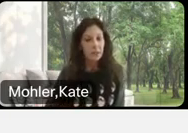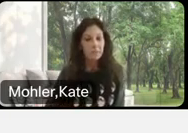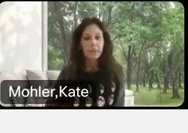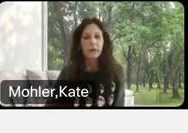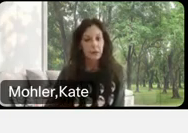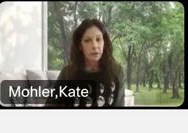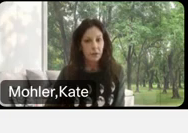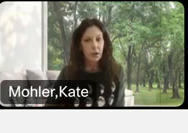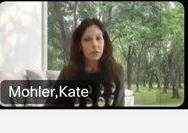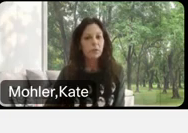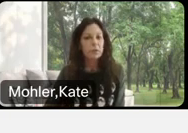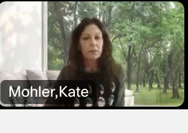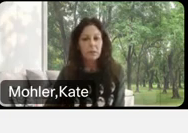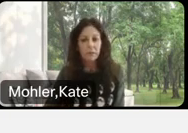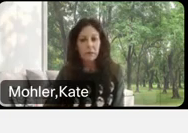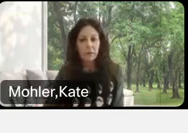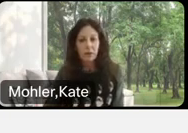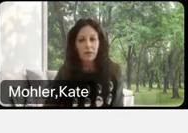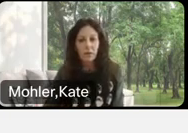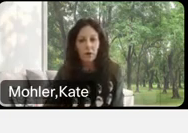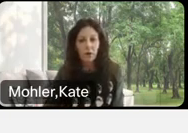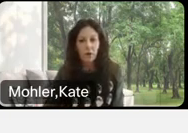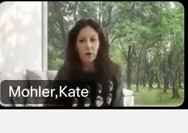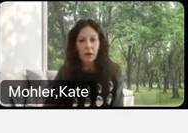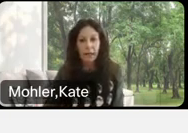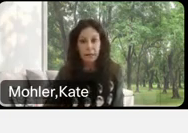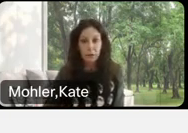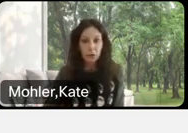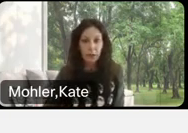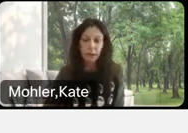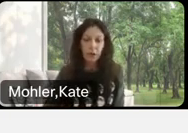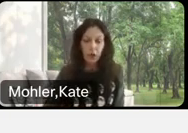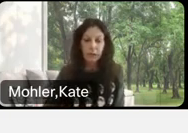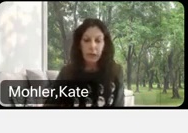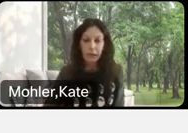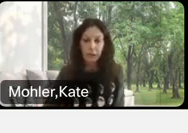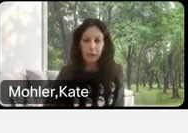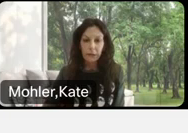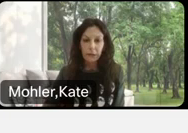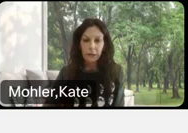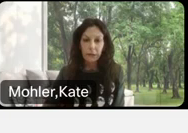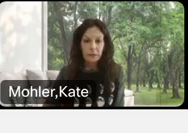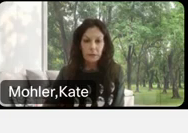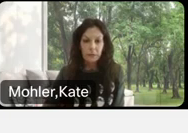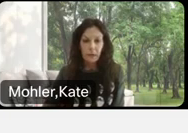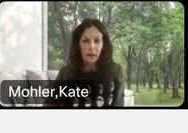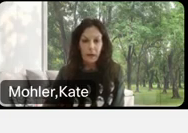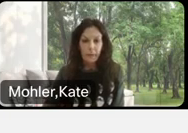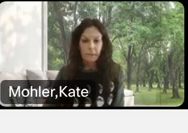facilitate it. These are also reasons given for. Excluding online participants.